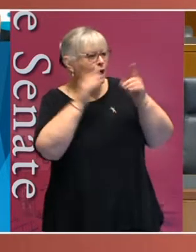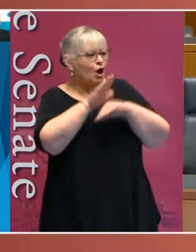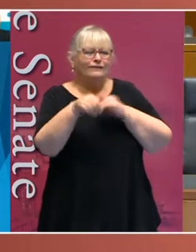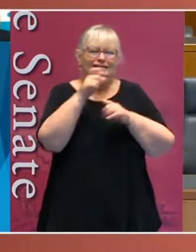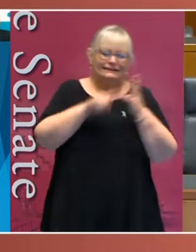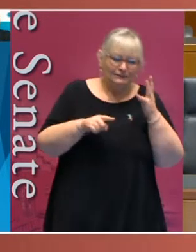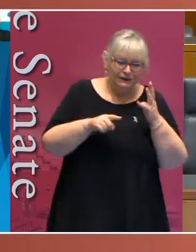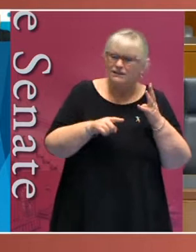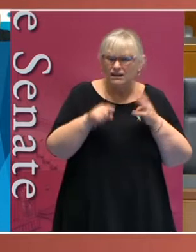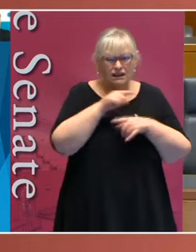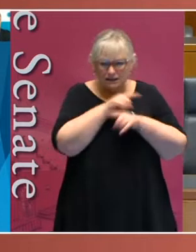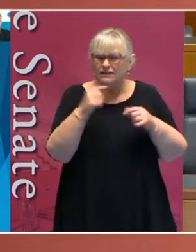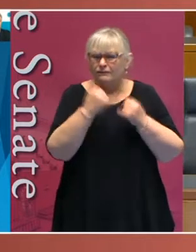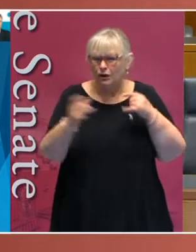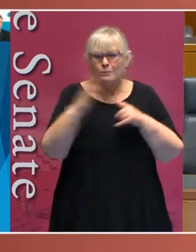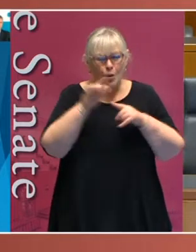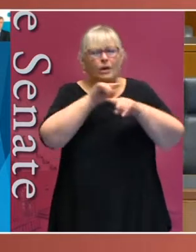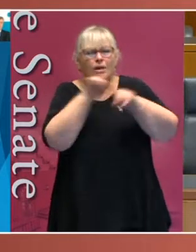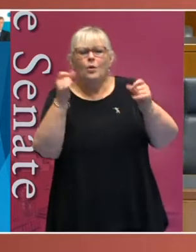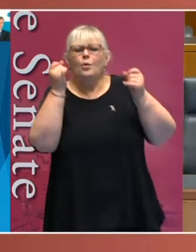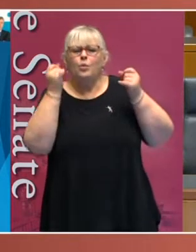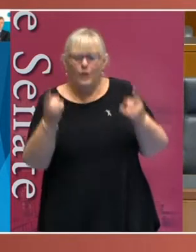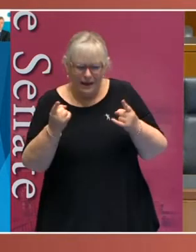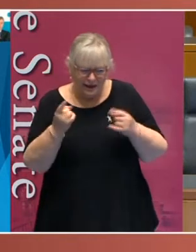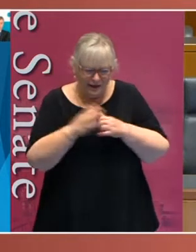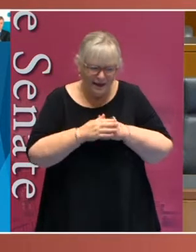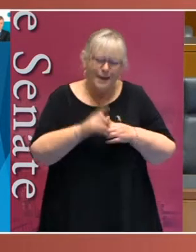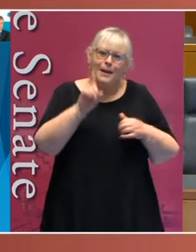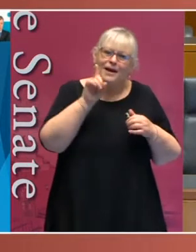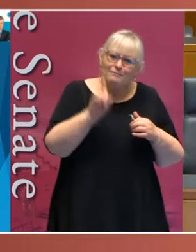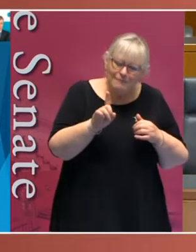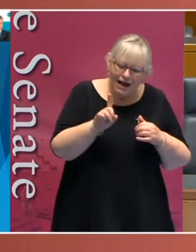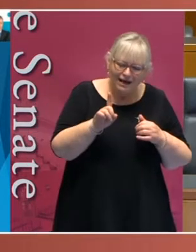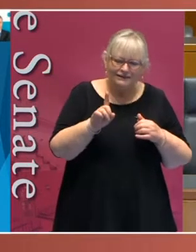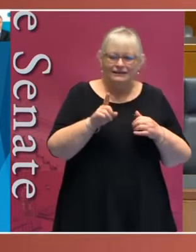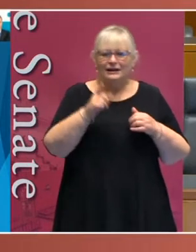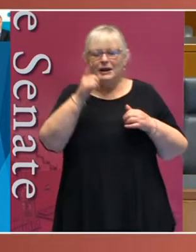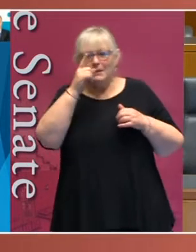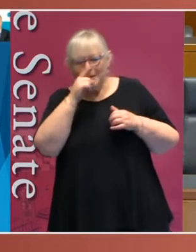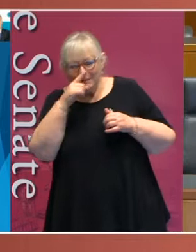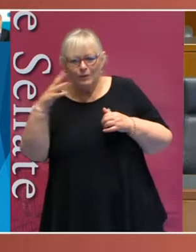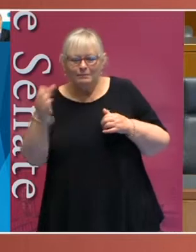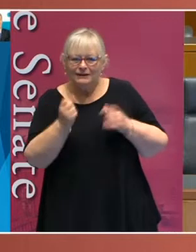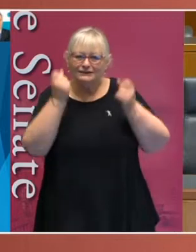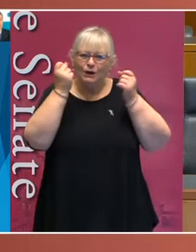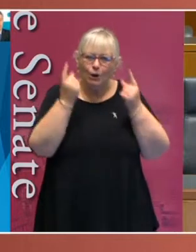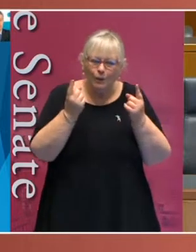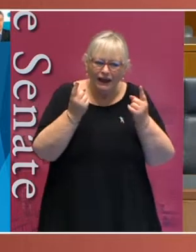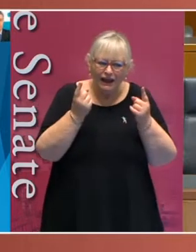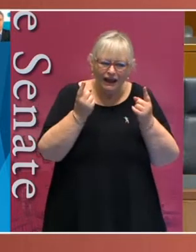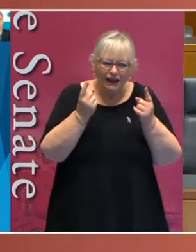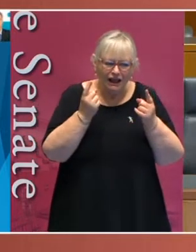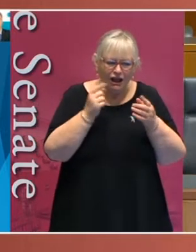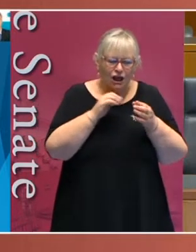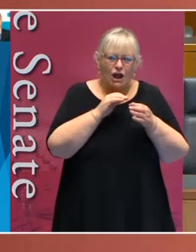is important. But the very nature of what people are being made aware of is